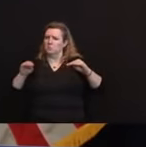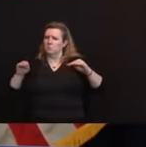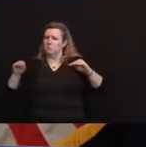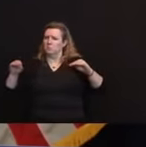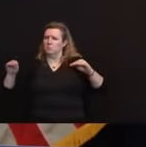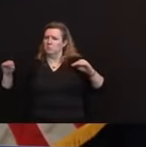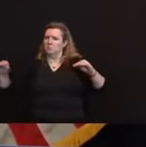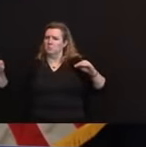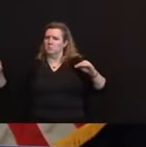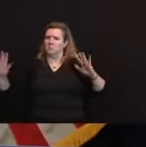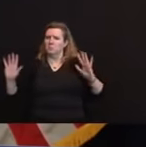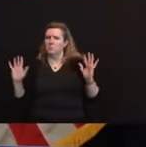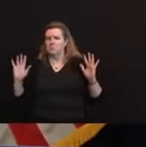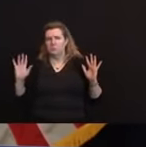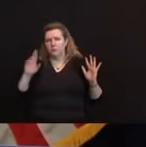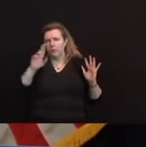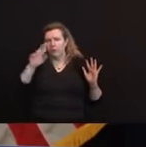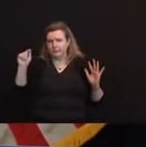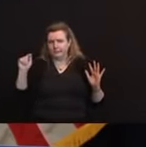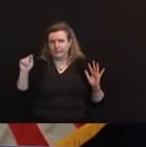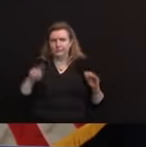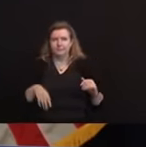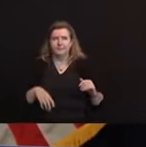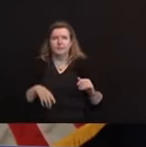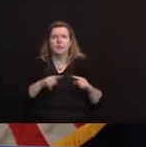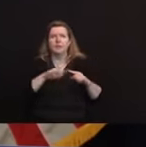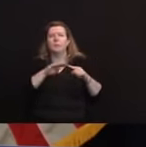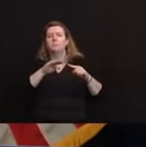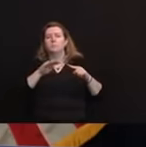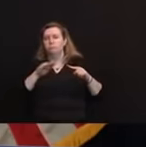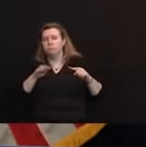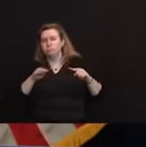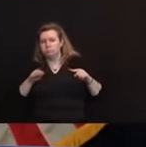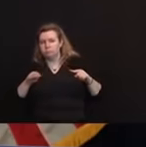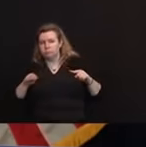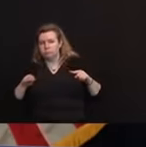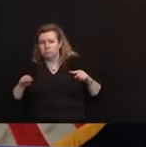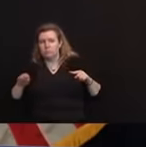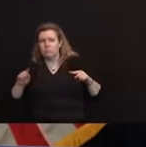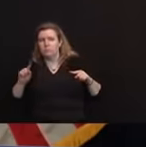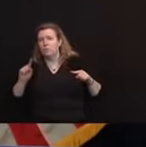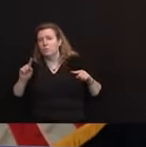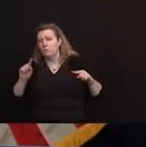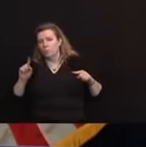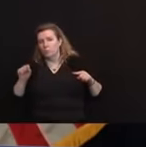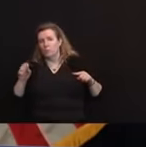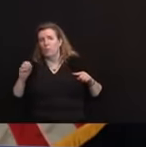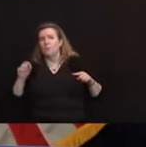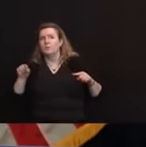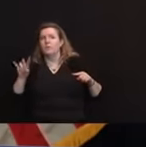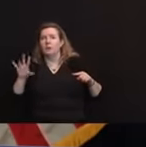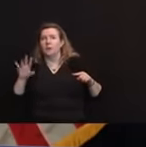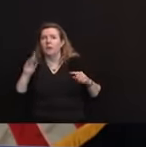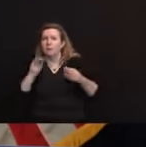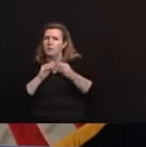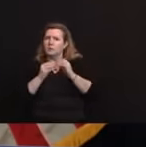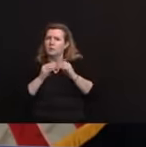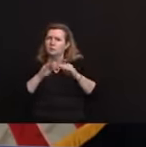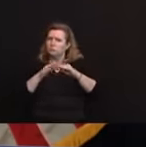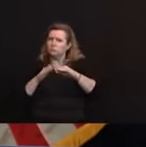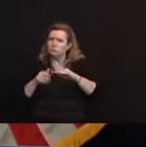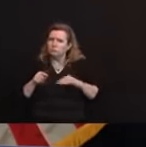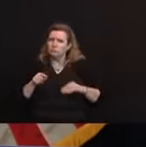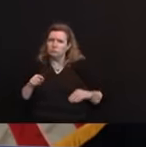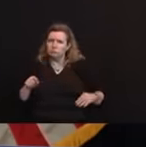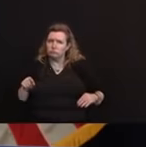and as it begins to fall down to one and below one, I expect that we are going to begin coming down gradually as well.